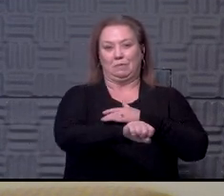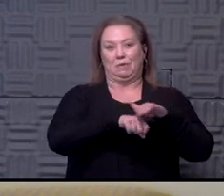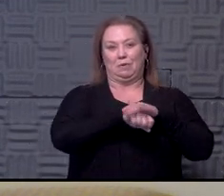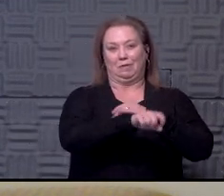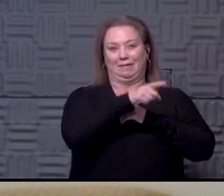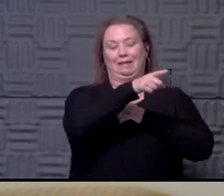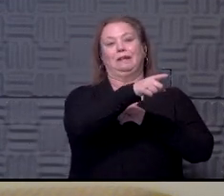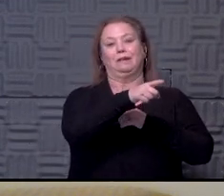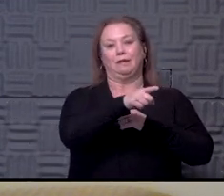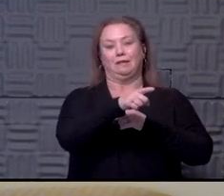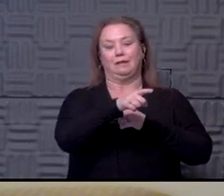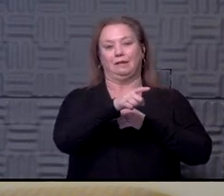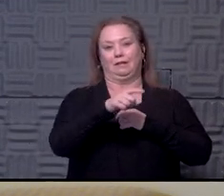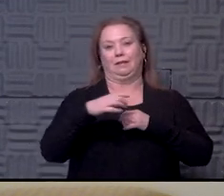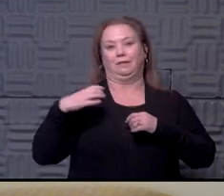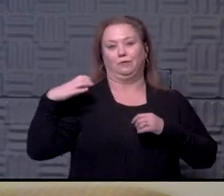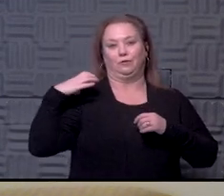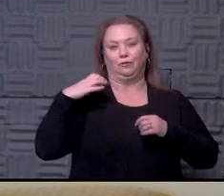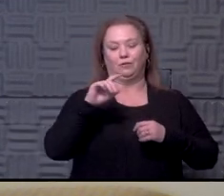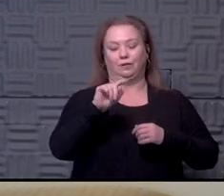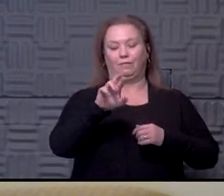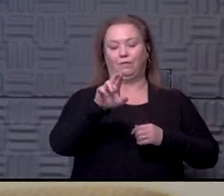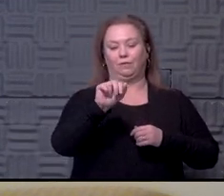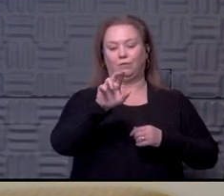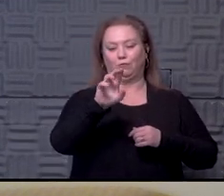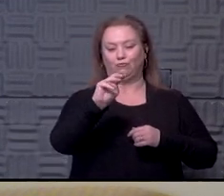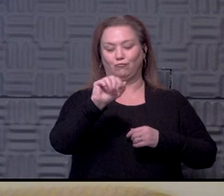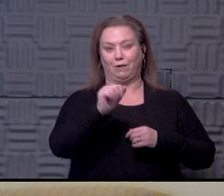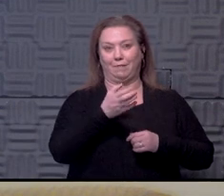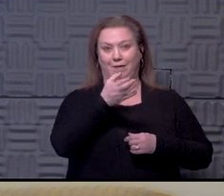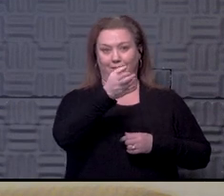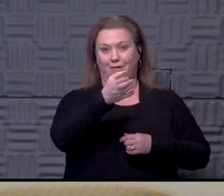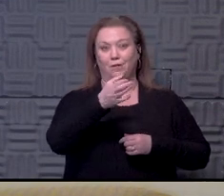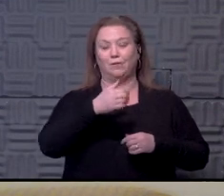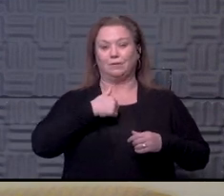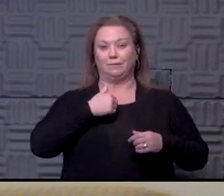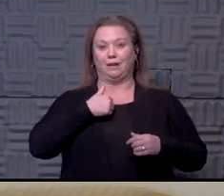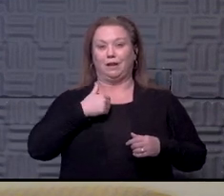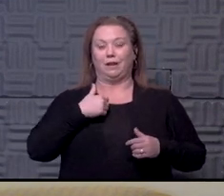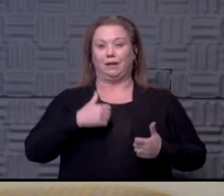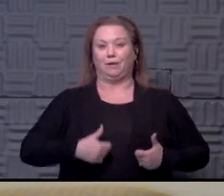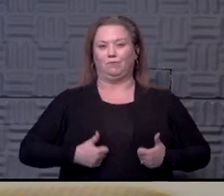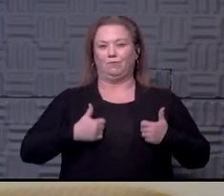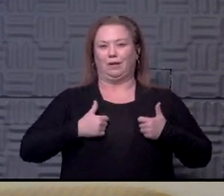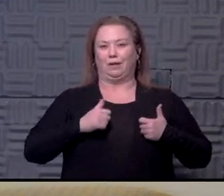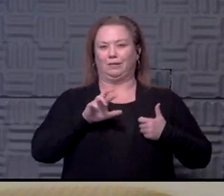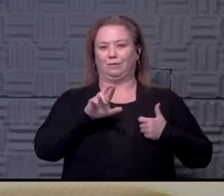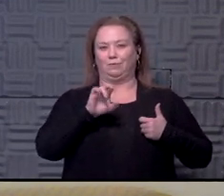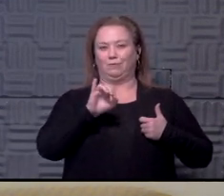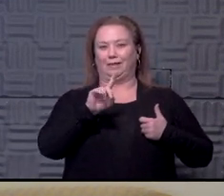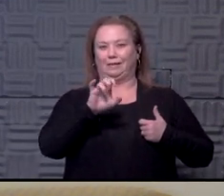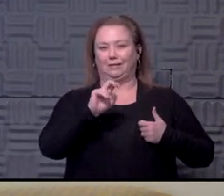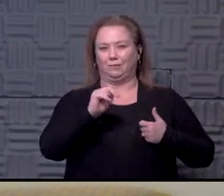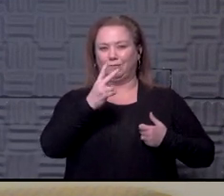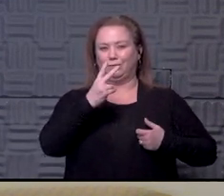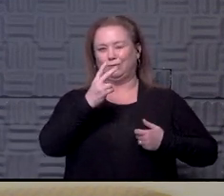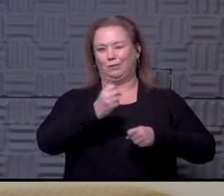actually, the chief of trauma there actually was a resident one or two years behind me. So